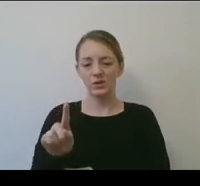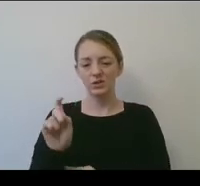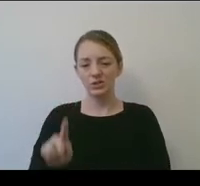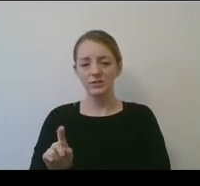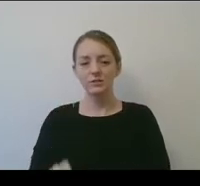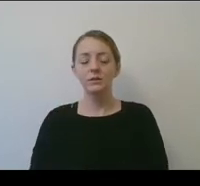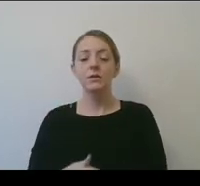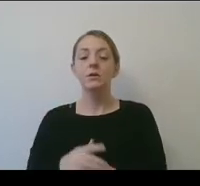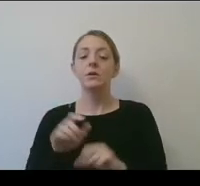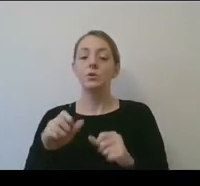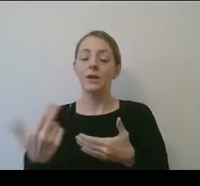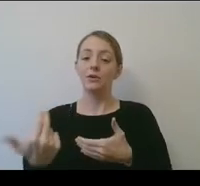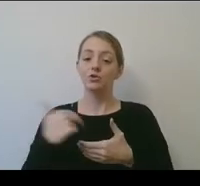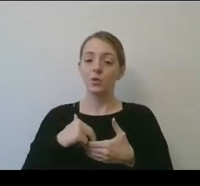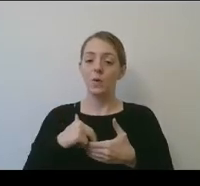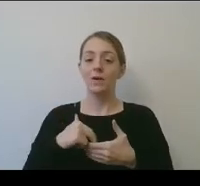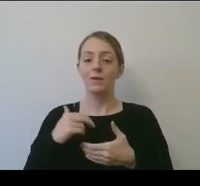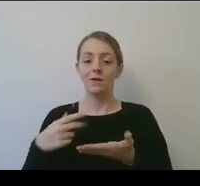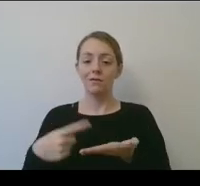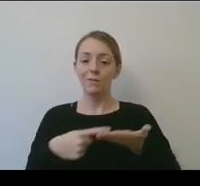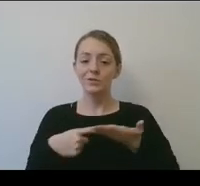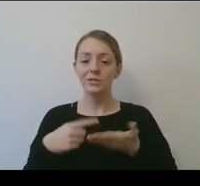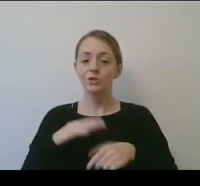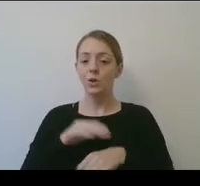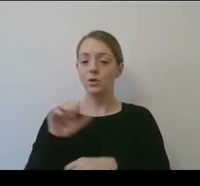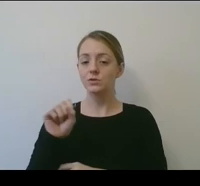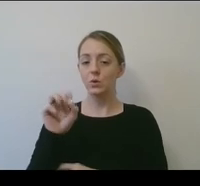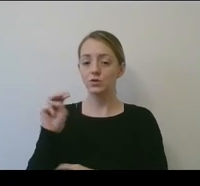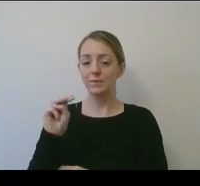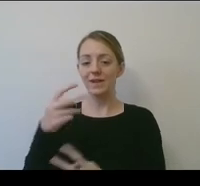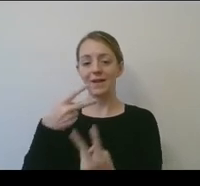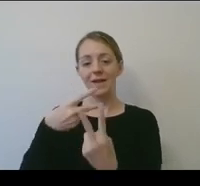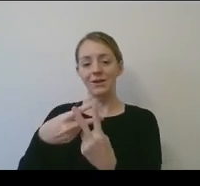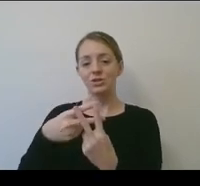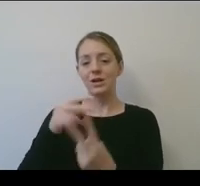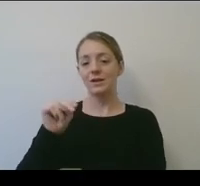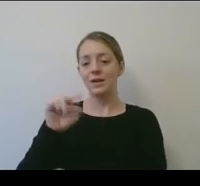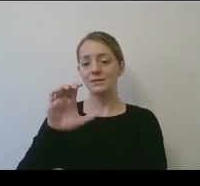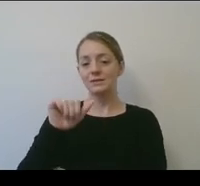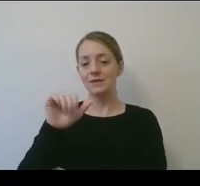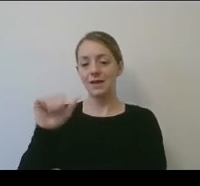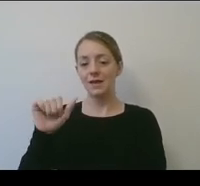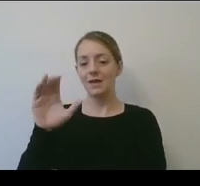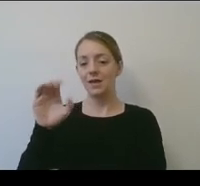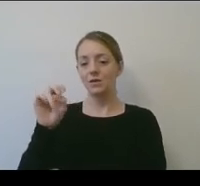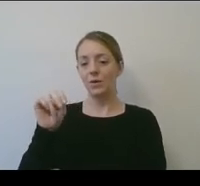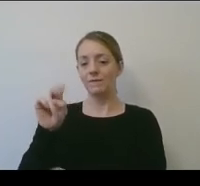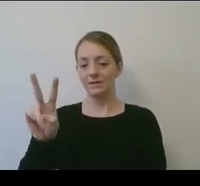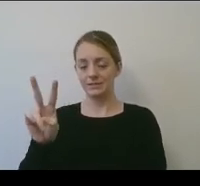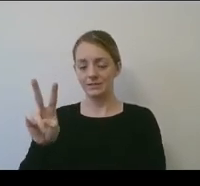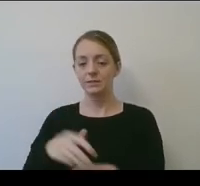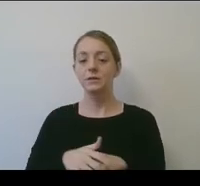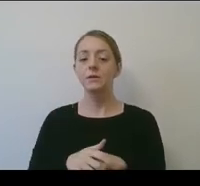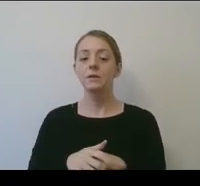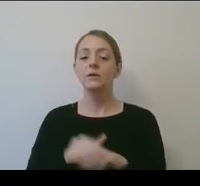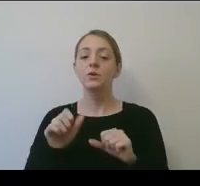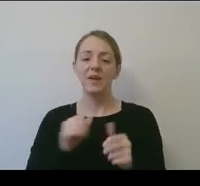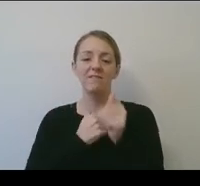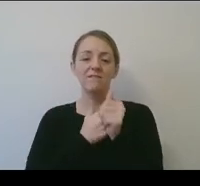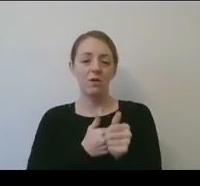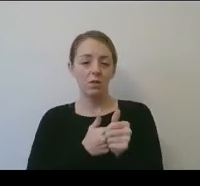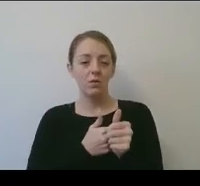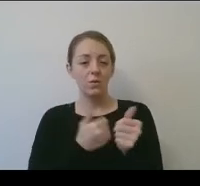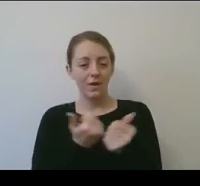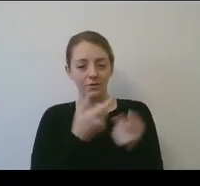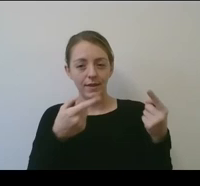invite you to join in the conversation on social media at hashtag NCAA CONV, and also you can follow what's happening